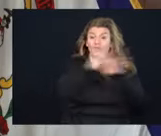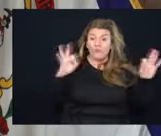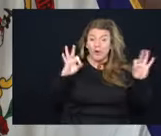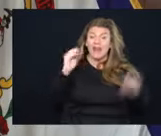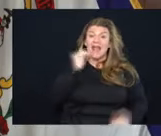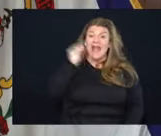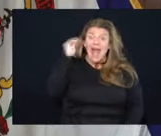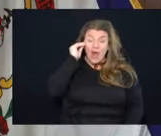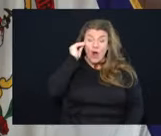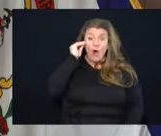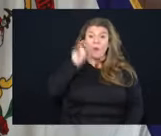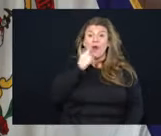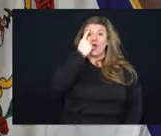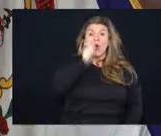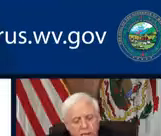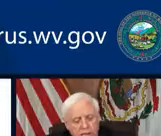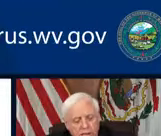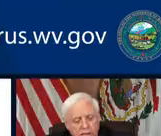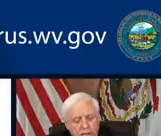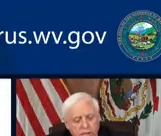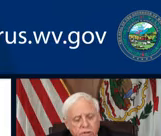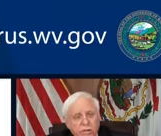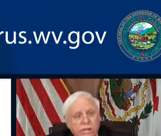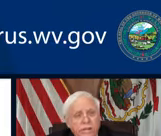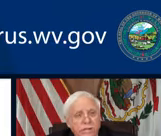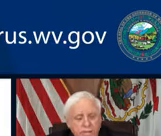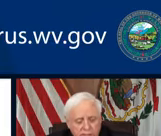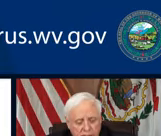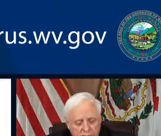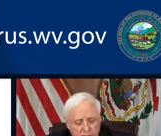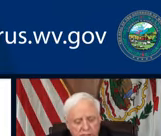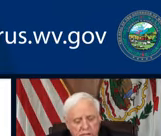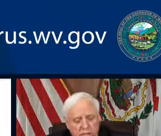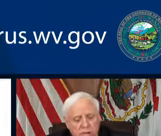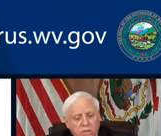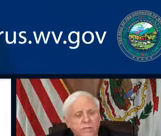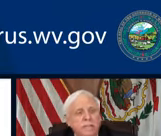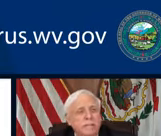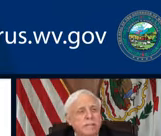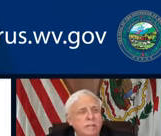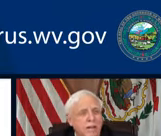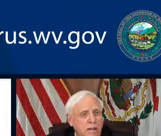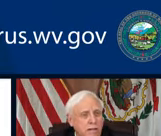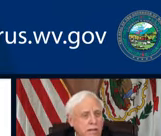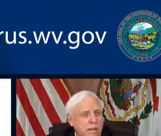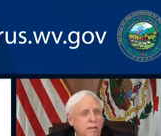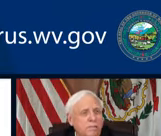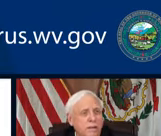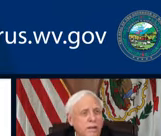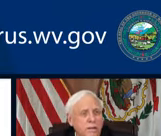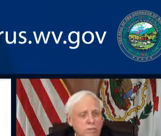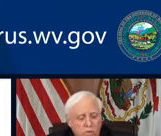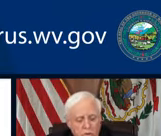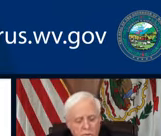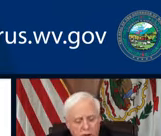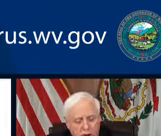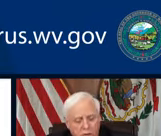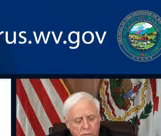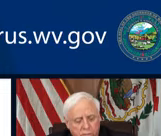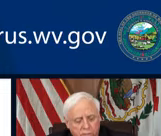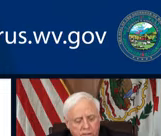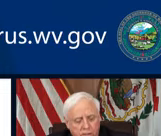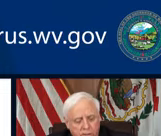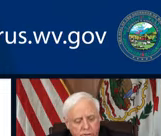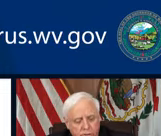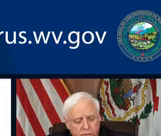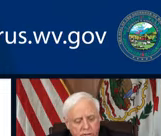at home COVID test. And you can get these at COVIDtest.gov. You know, if you'll go on our